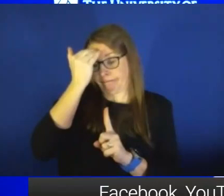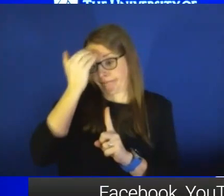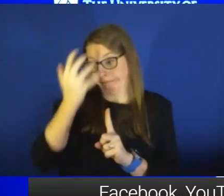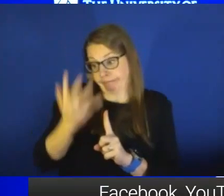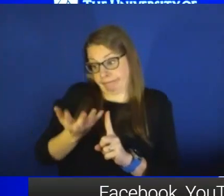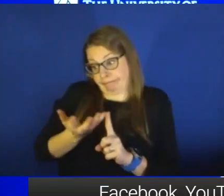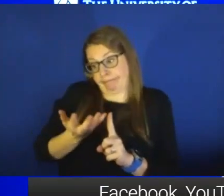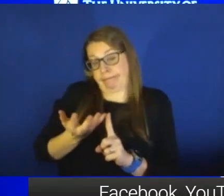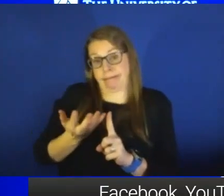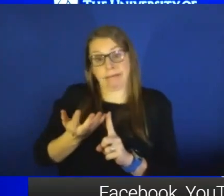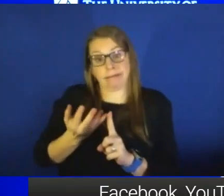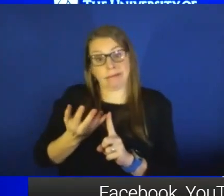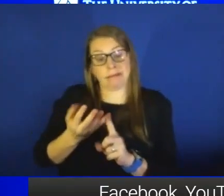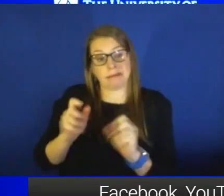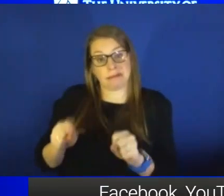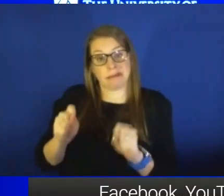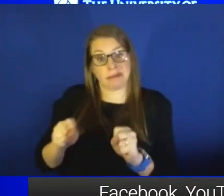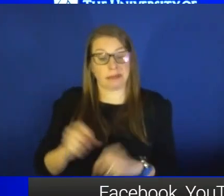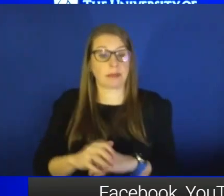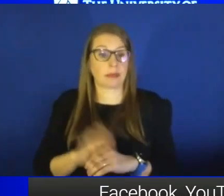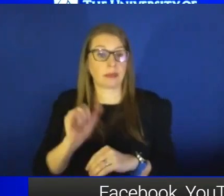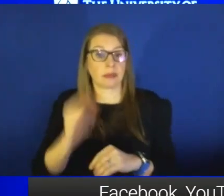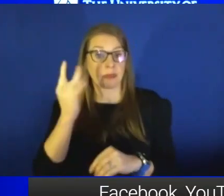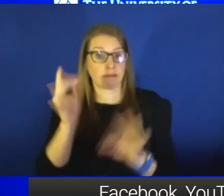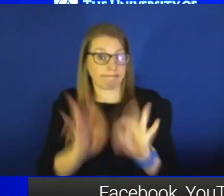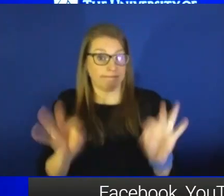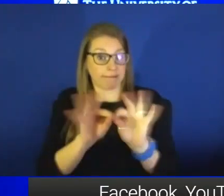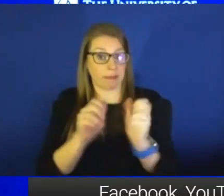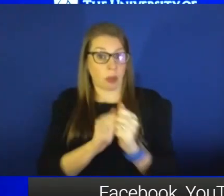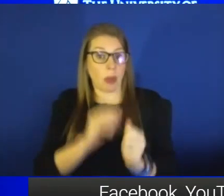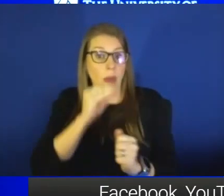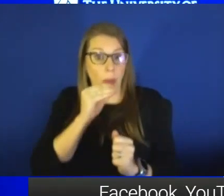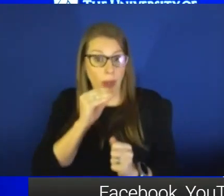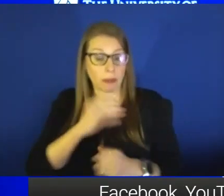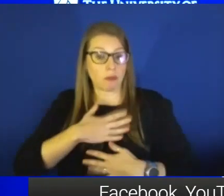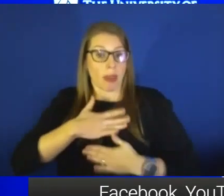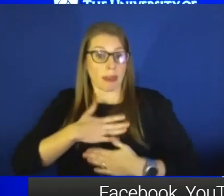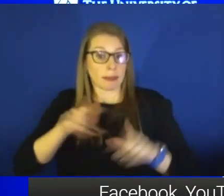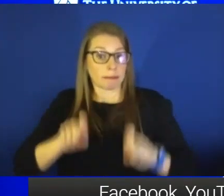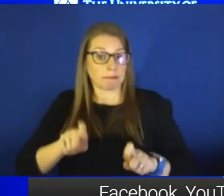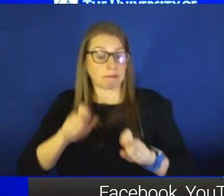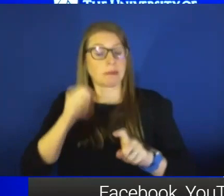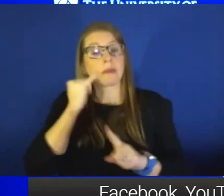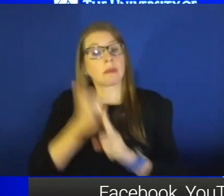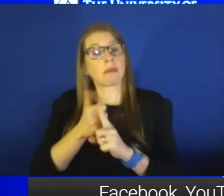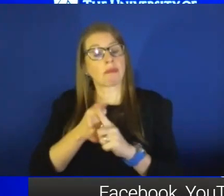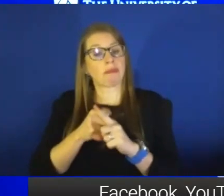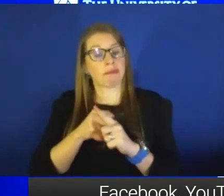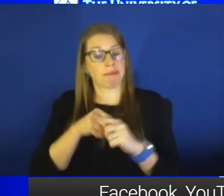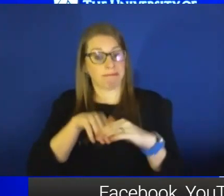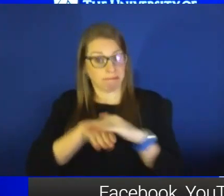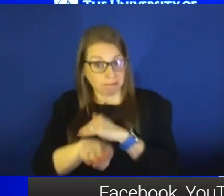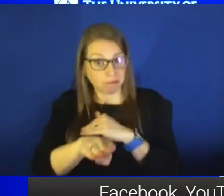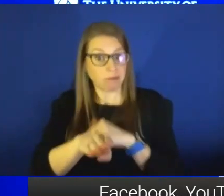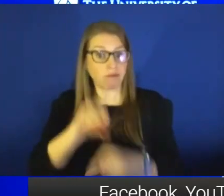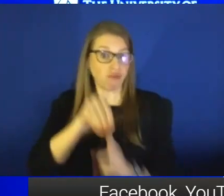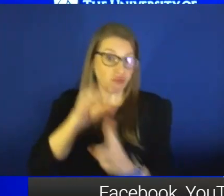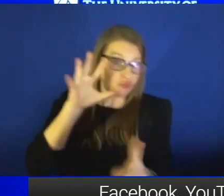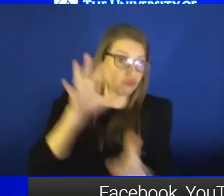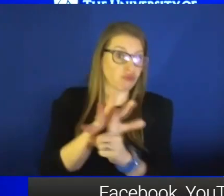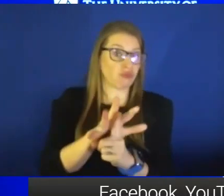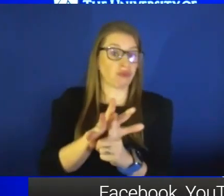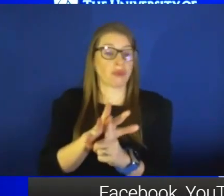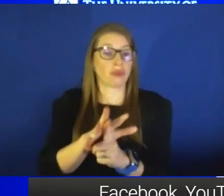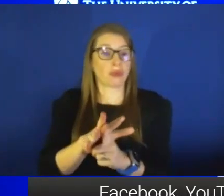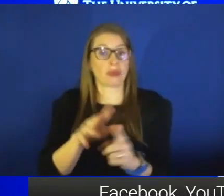be important, as we talked about with this breath test. If you do think you have been in a high-risk exposure situation, you do develop symptoms,